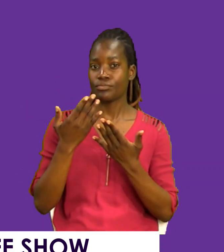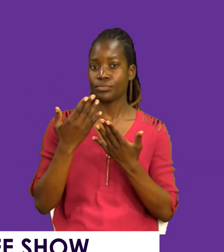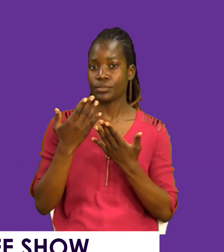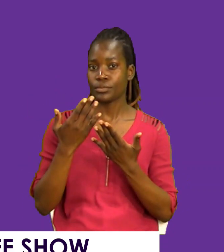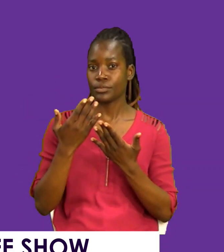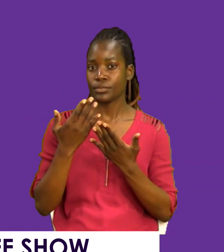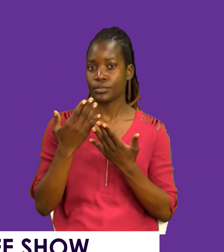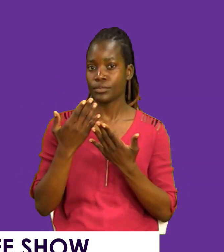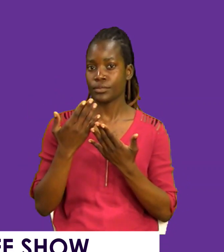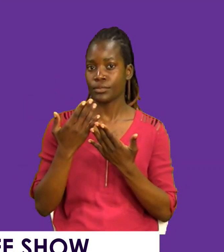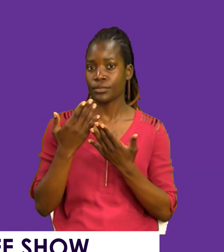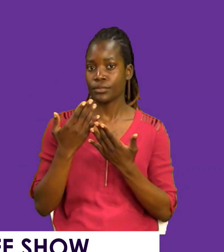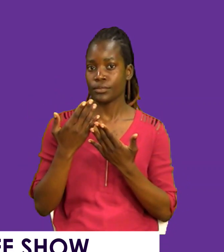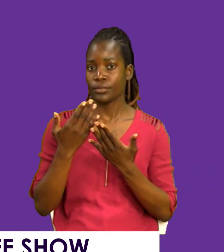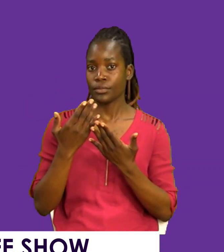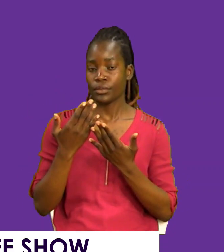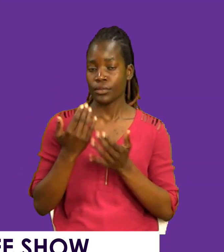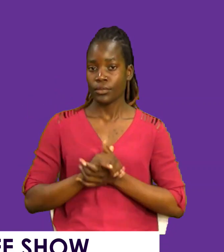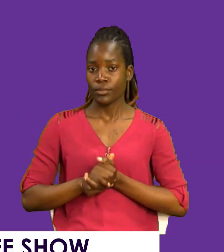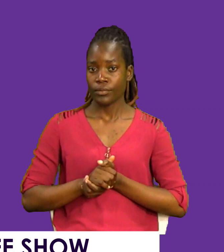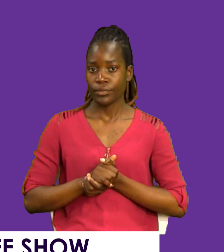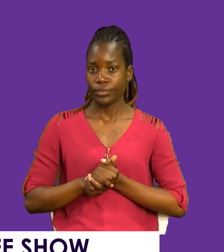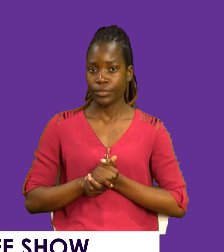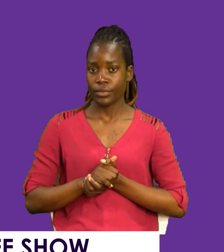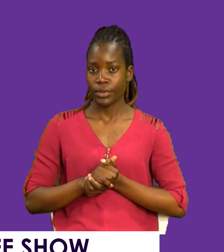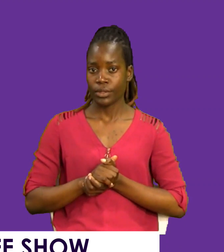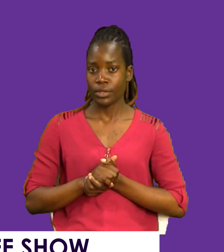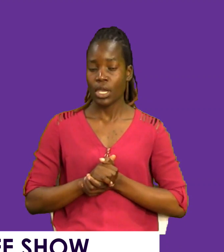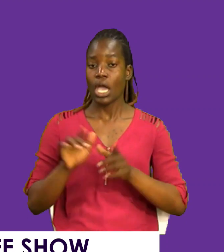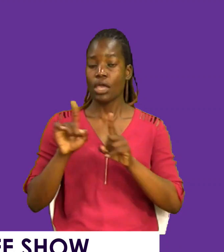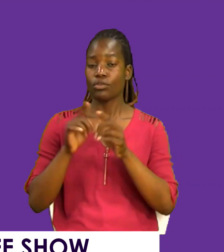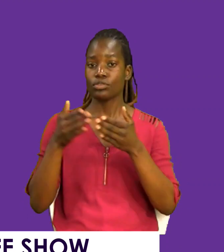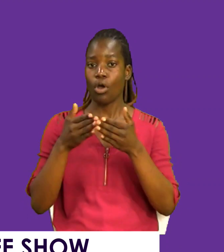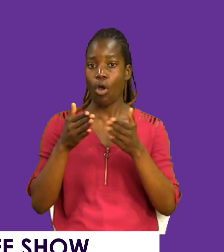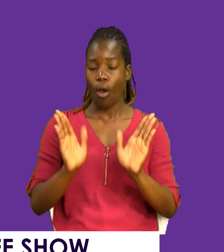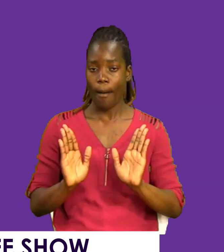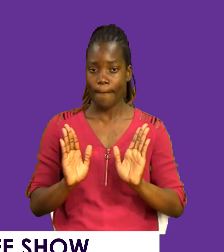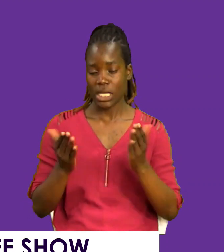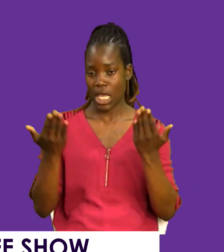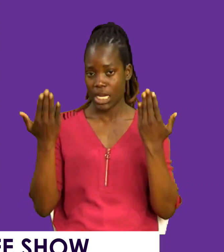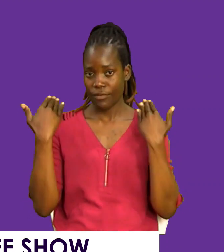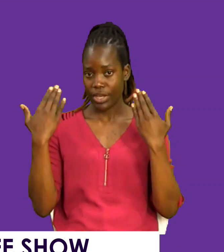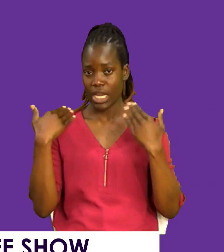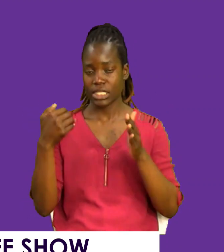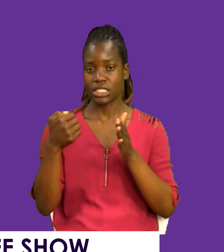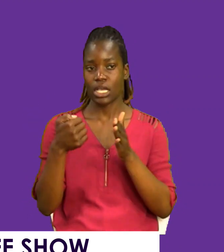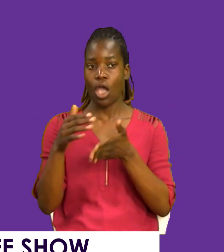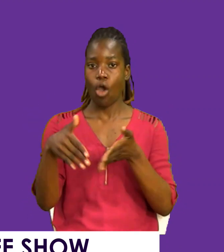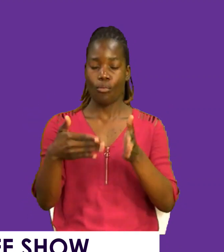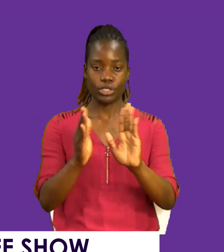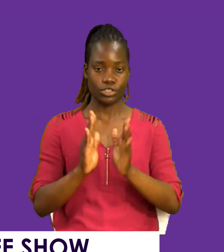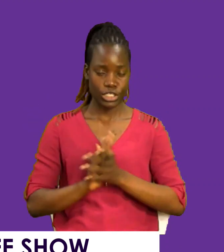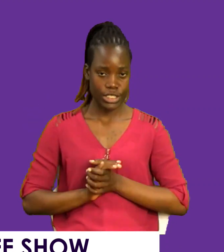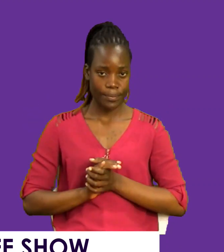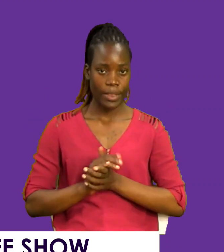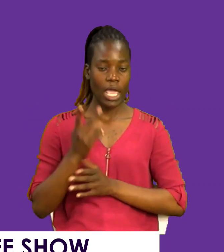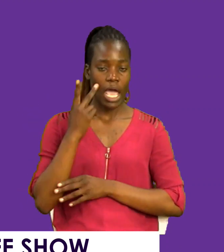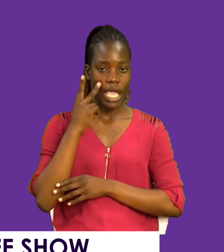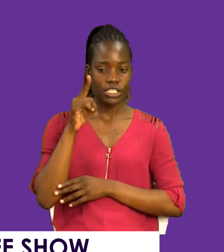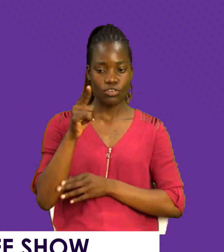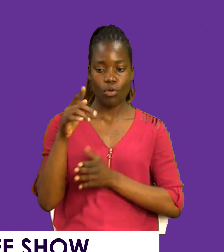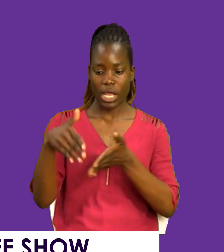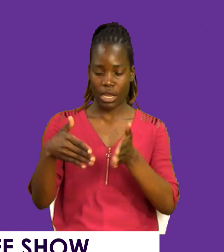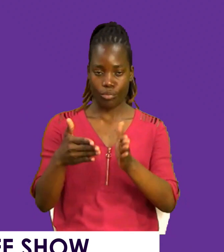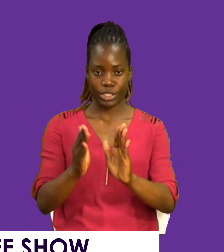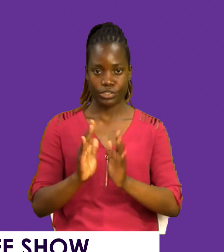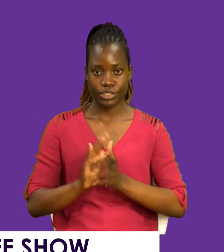door. Yeah? Lift up ye gates and open up ye everlasting doors. I see you as a door. An